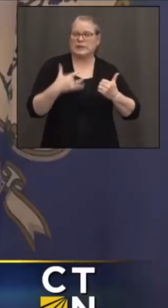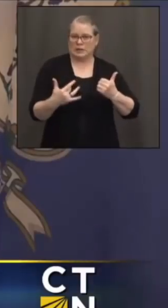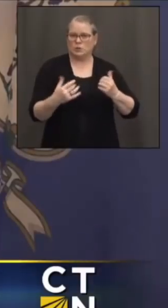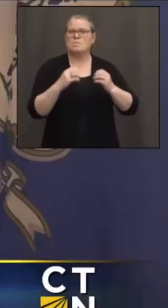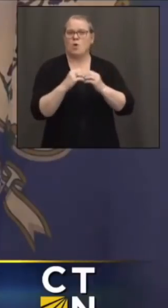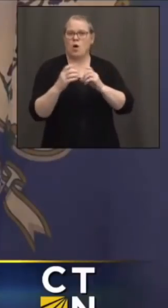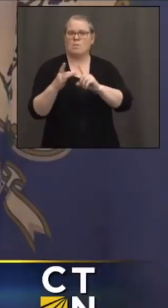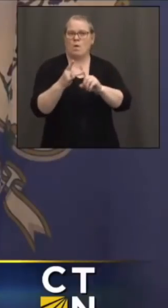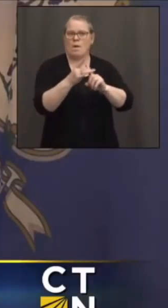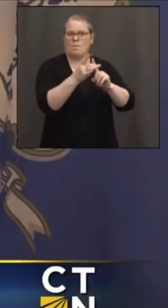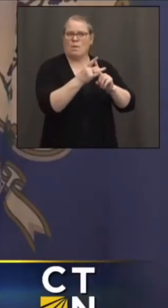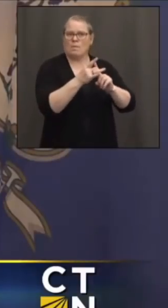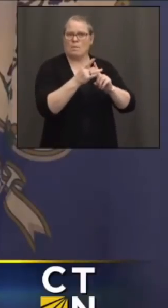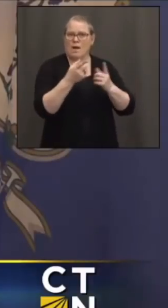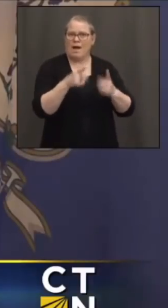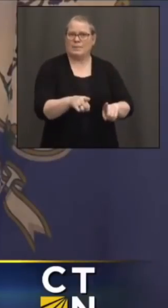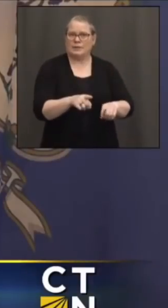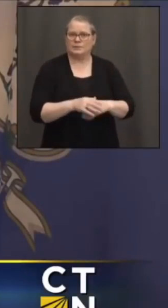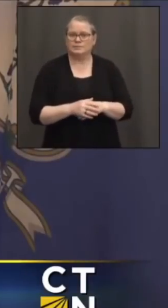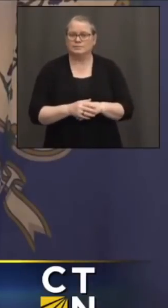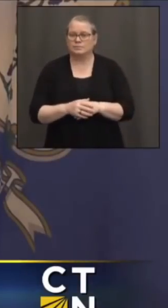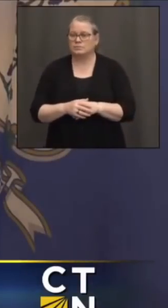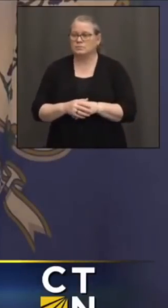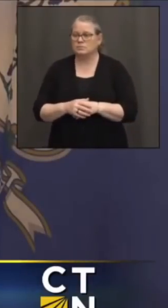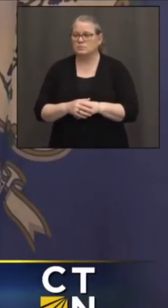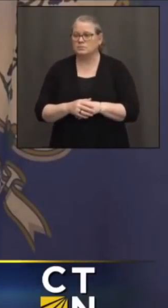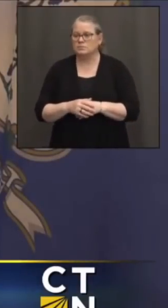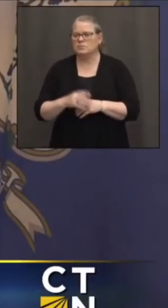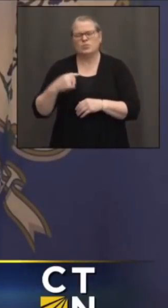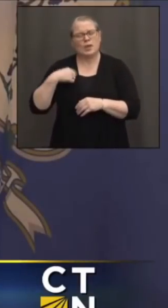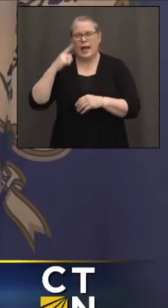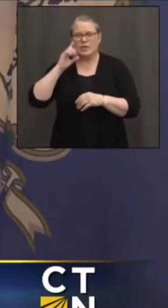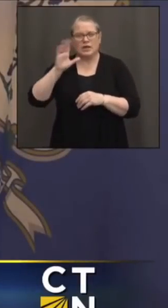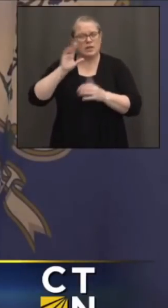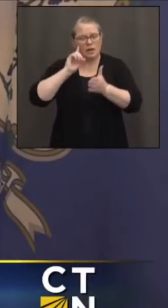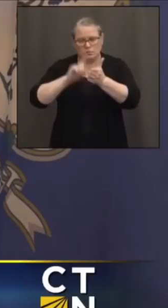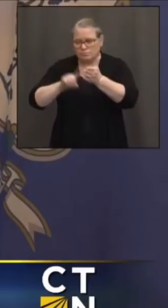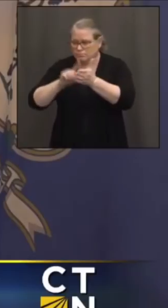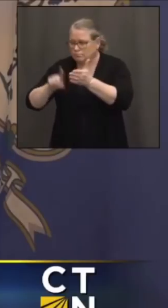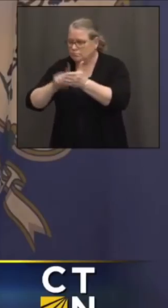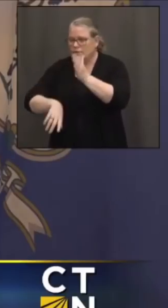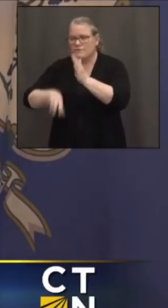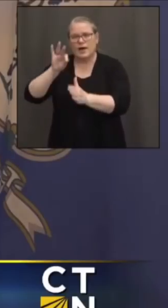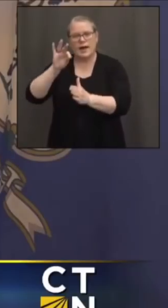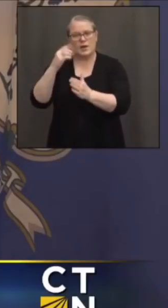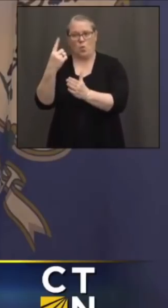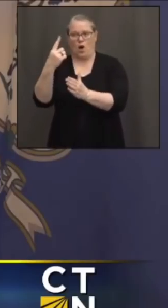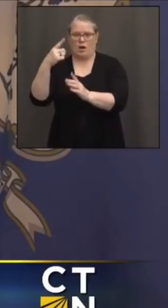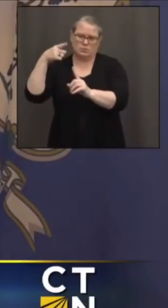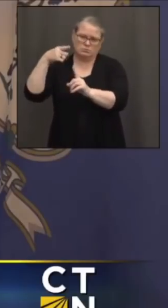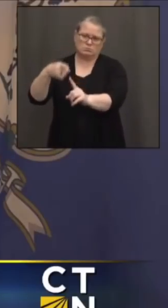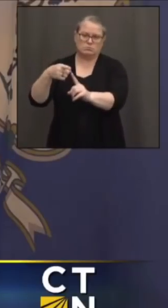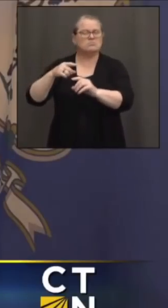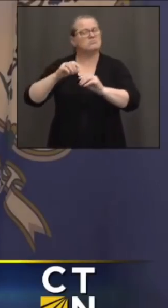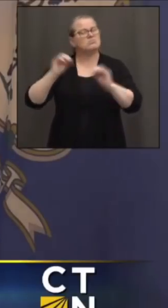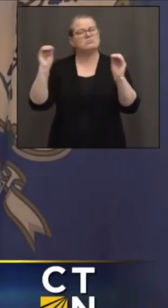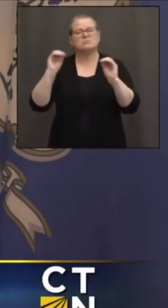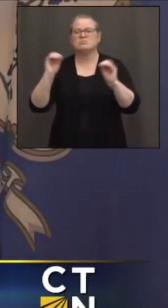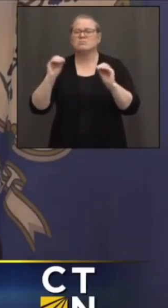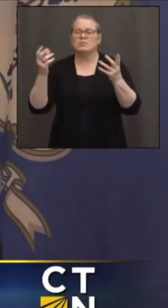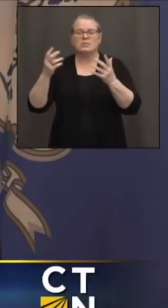I don't think track and trace has identified any one particular thing. I think it's more of those informal socializations,